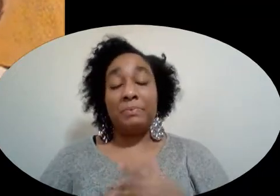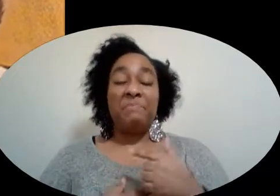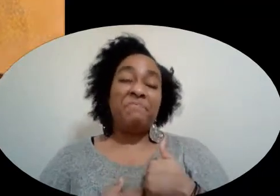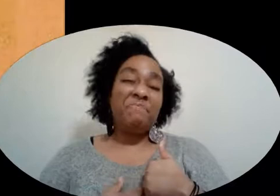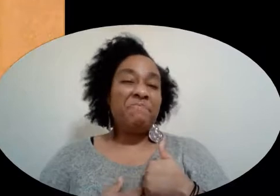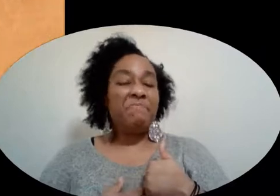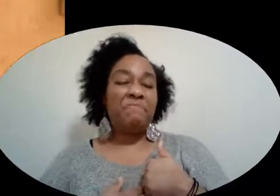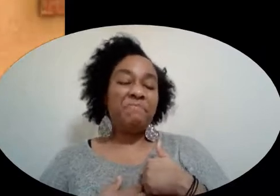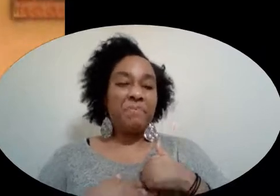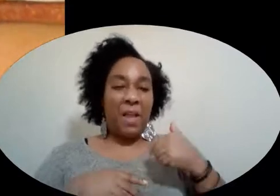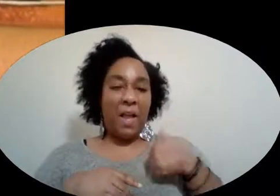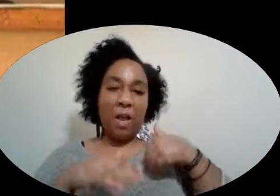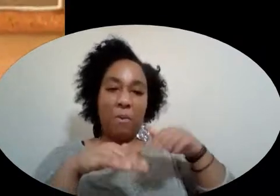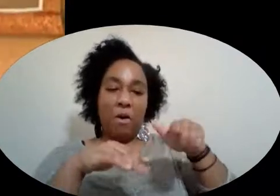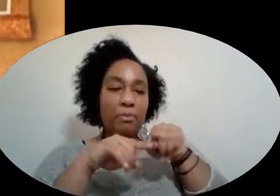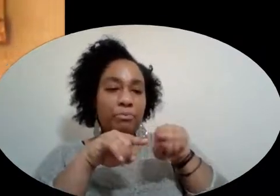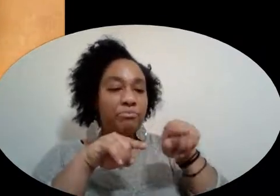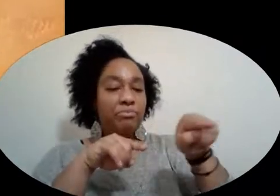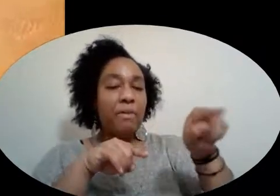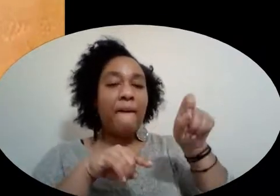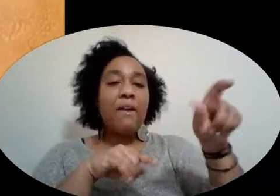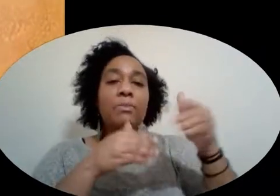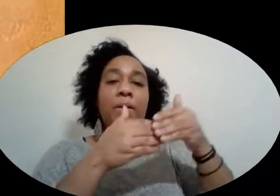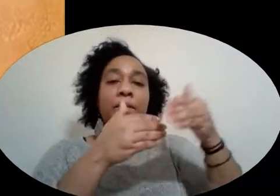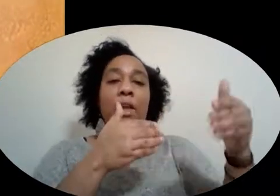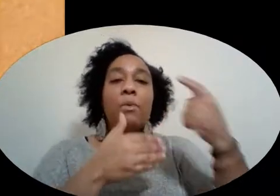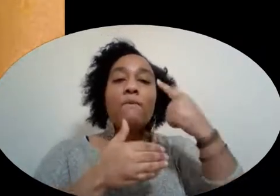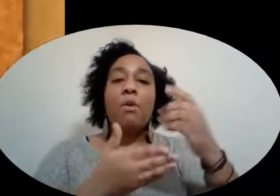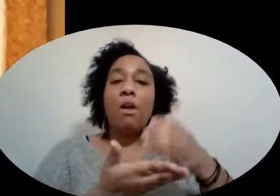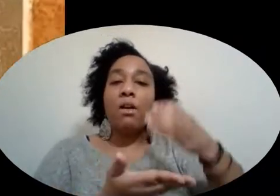So I walked down the street to ask my neighbor for a cup of sugar